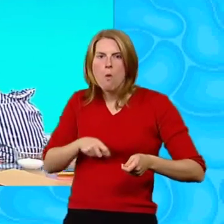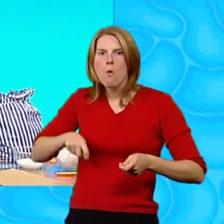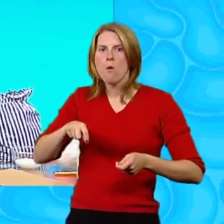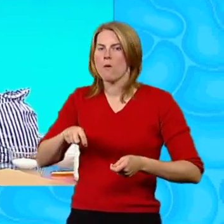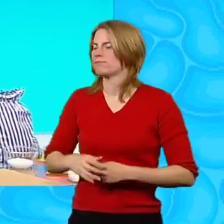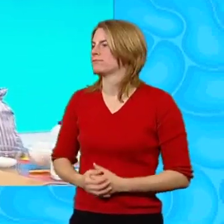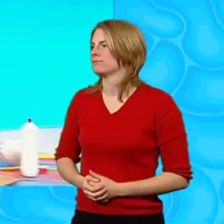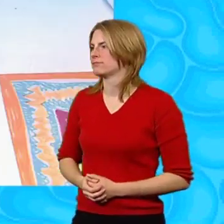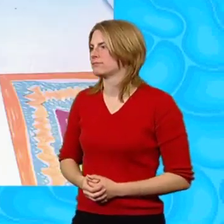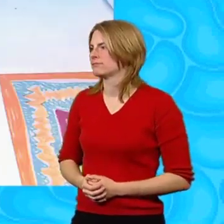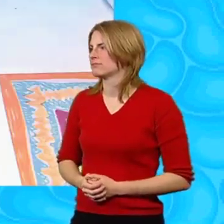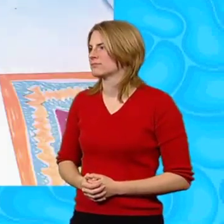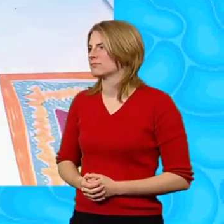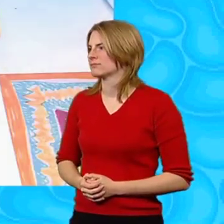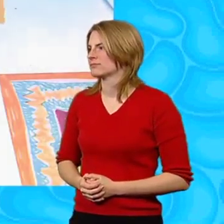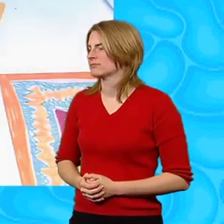with a pen.